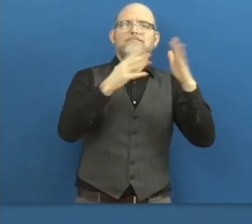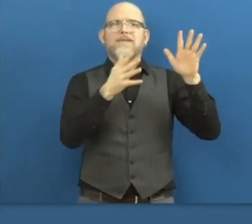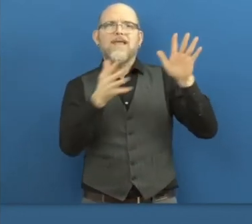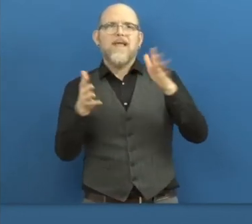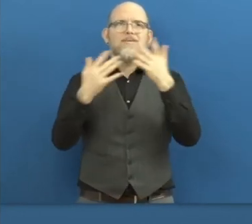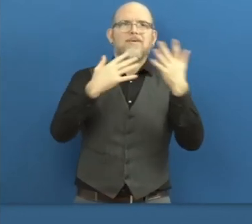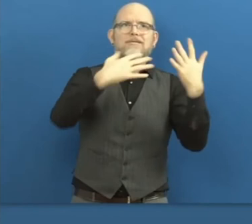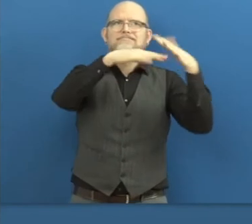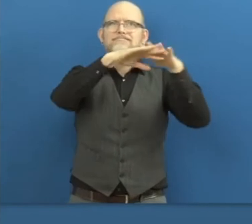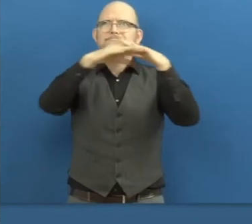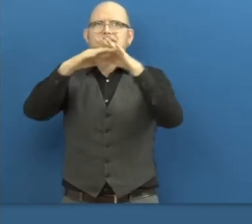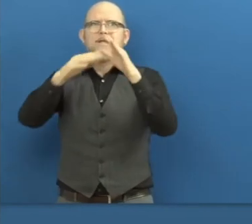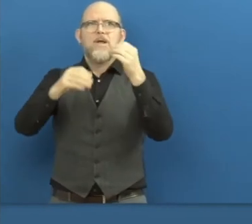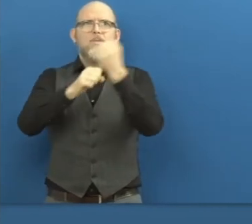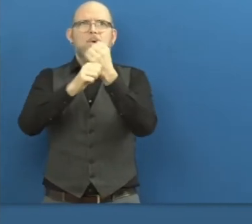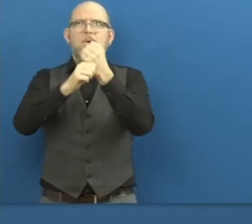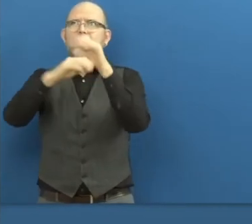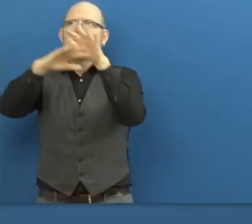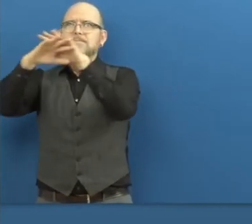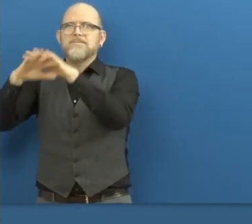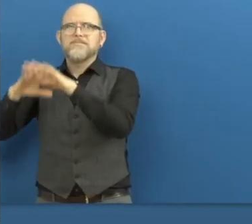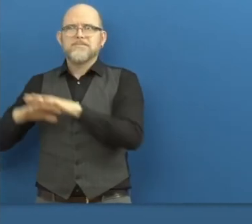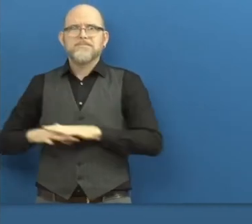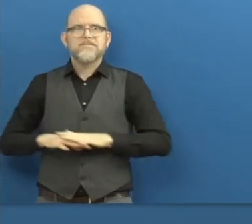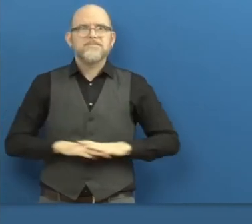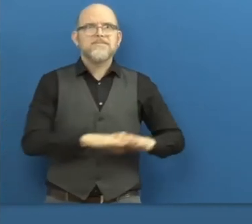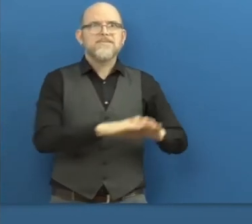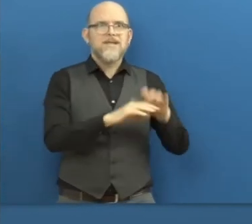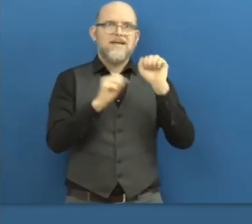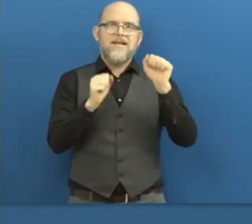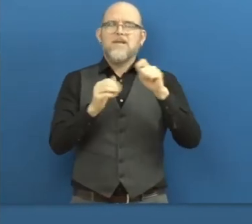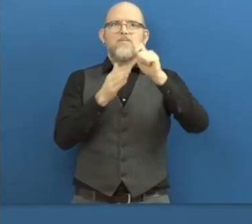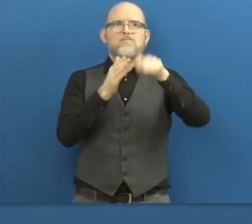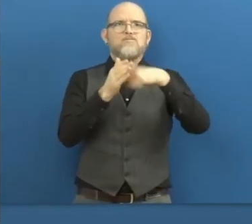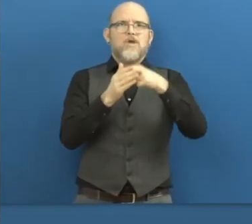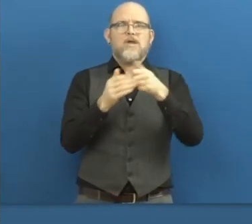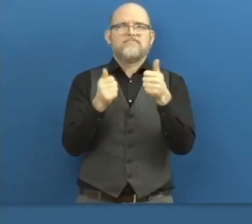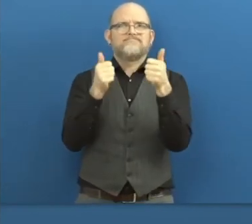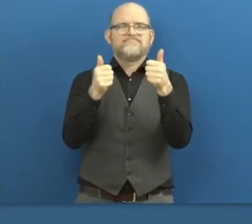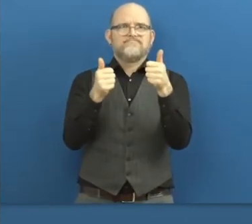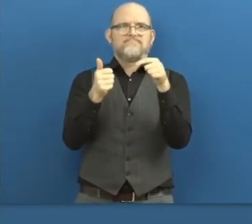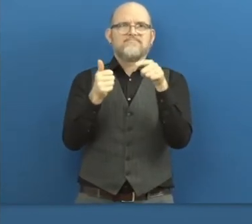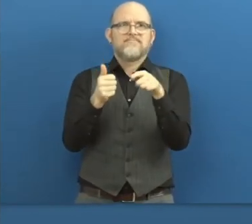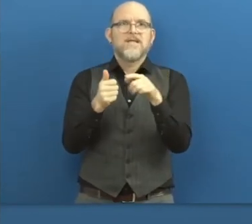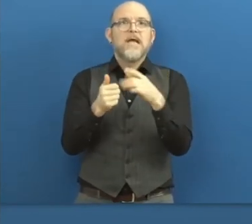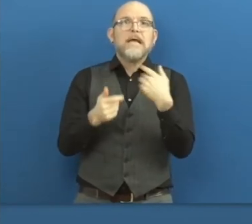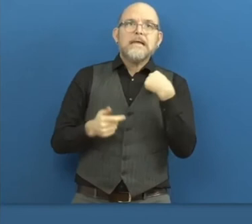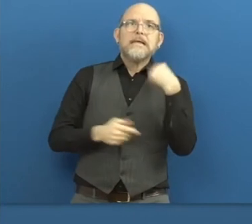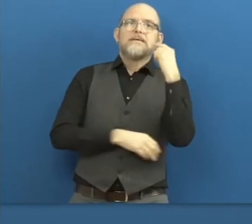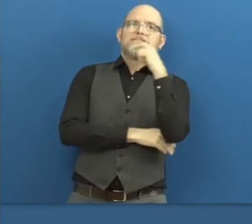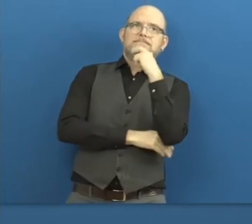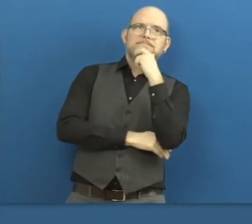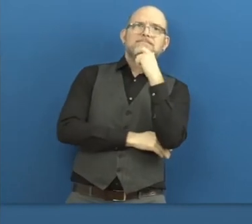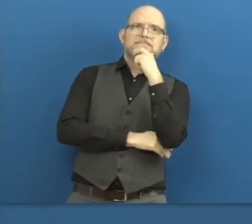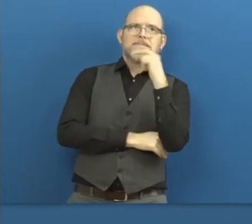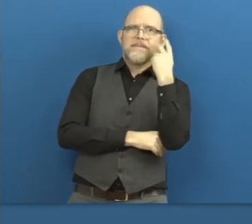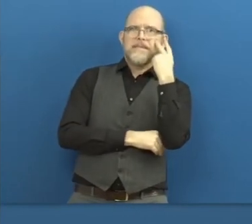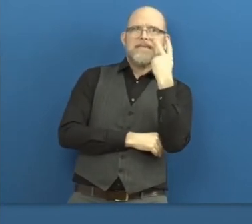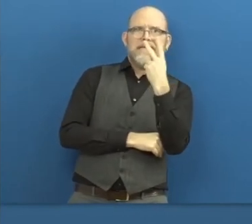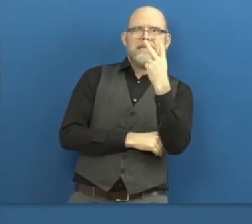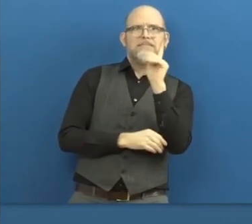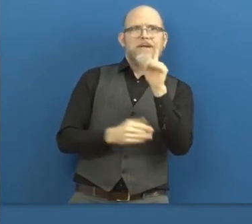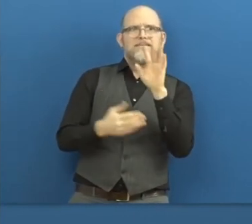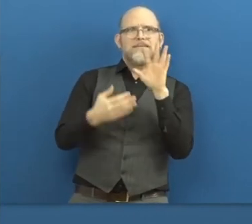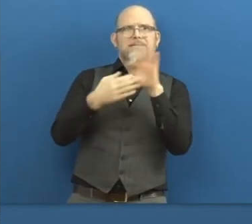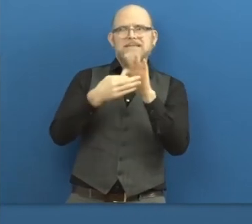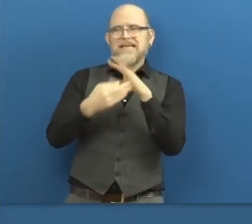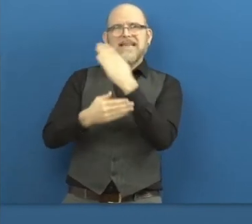And harmonizing this is really a great project. So that's a little bit about the disability employment source at